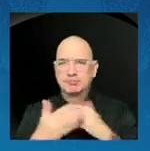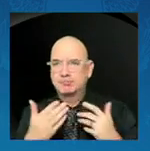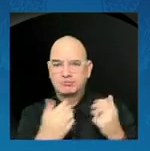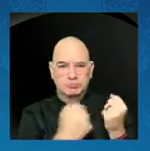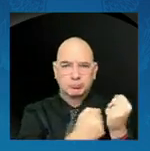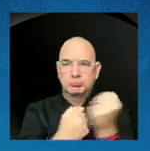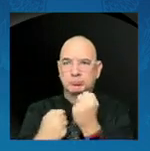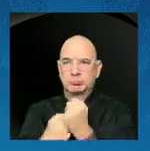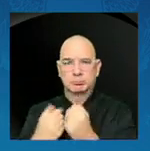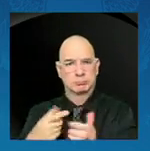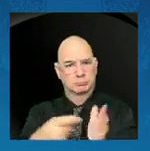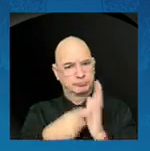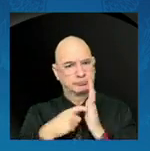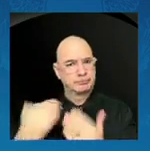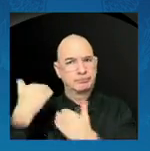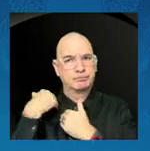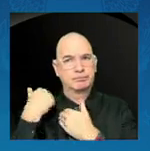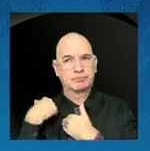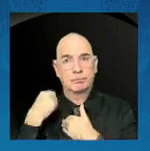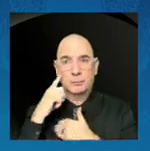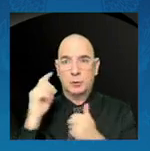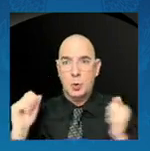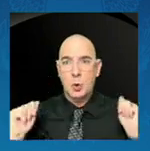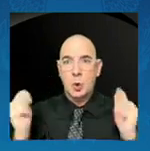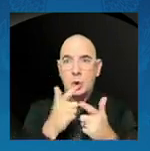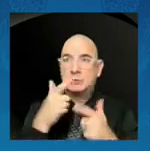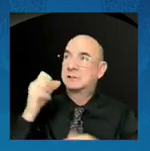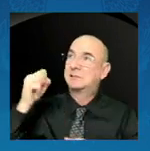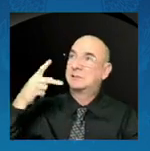From all. Space. Faring. Nations.